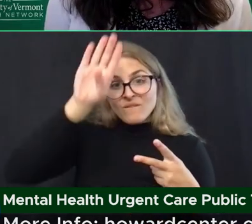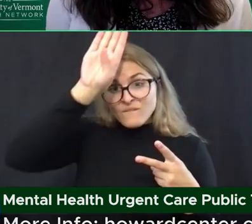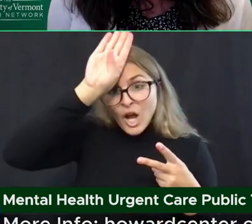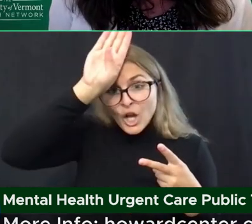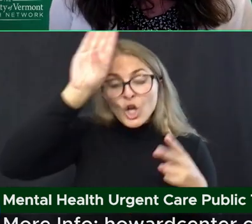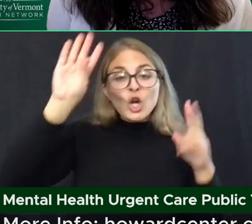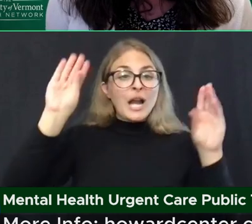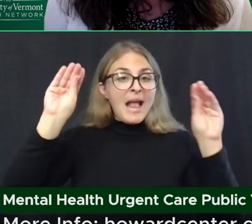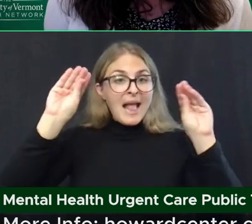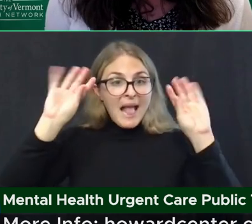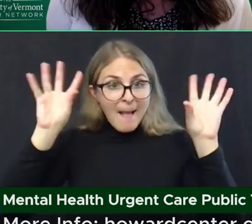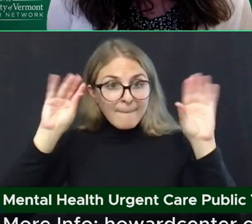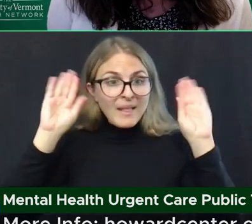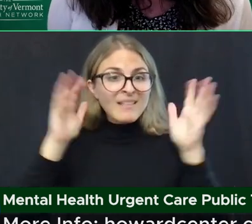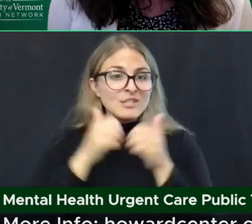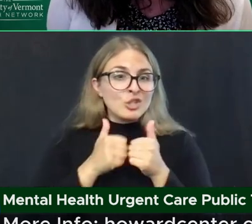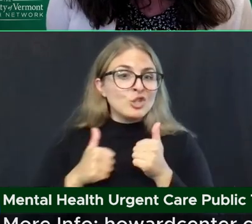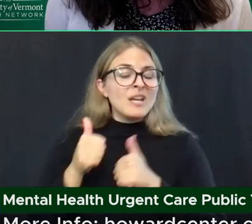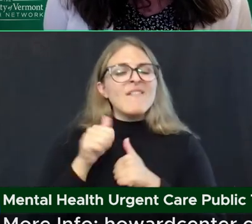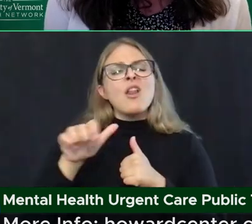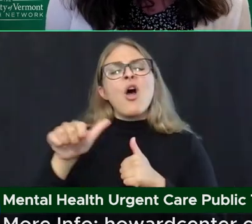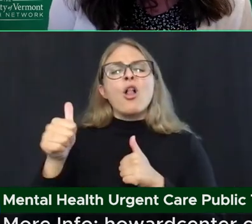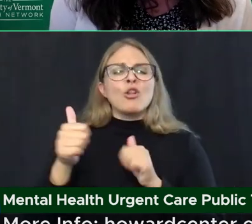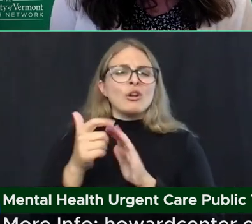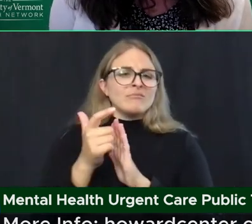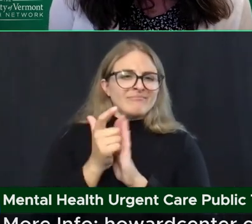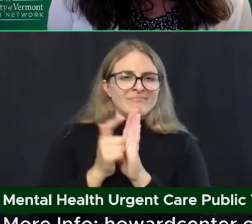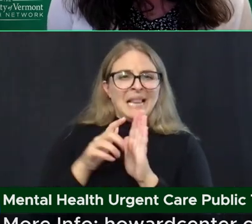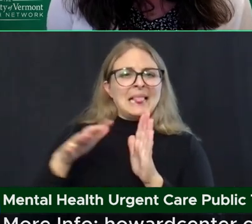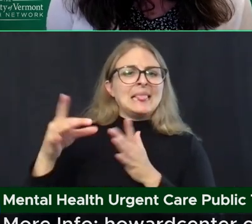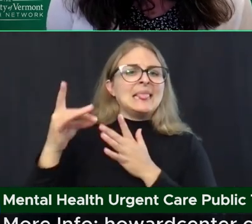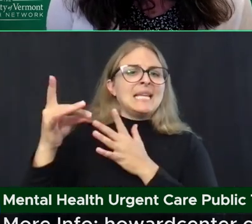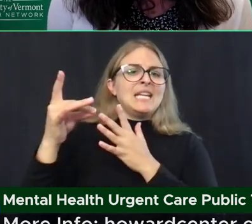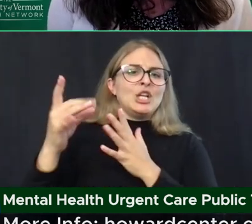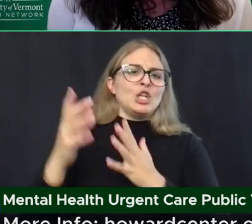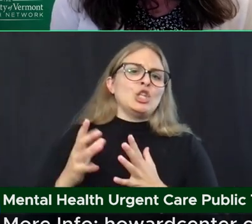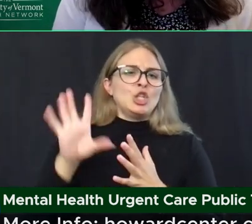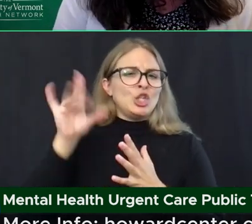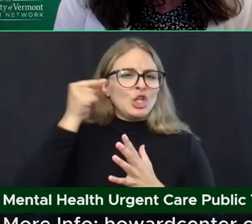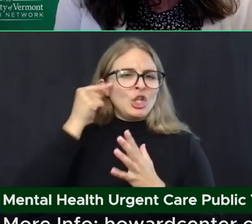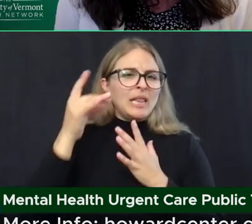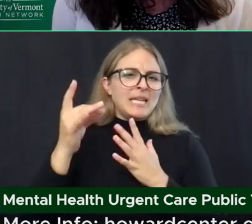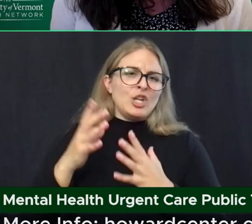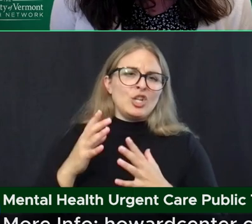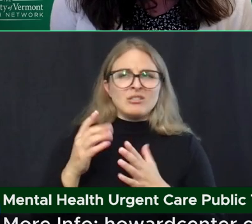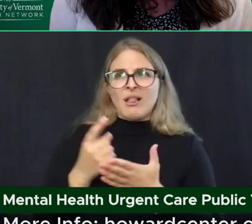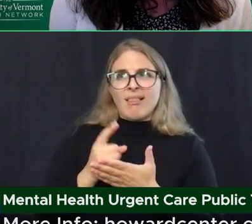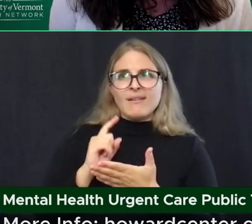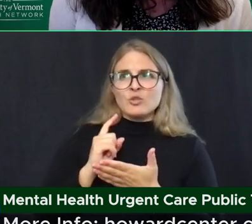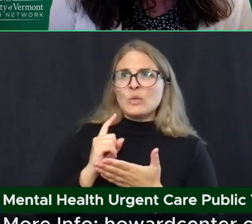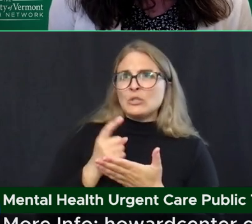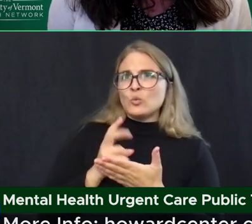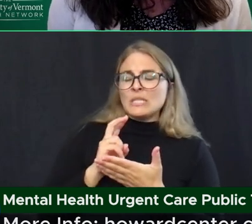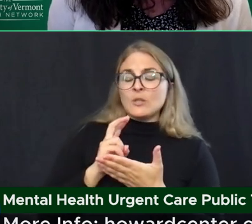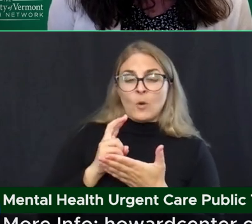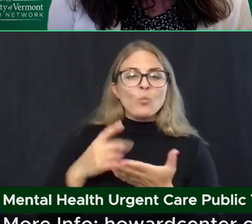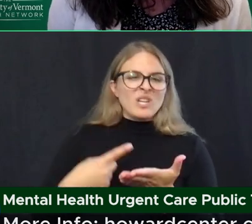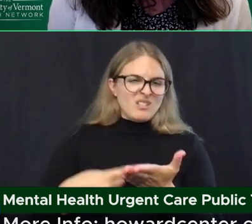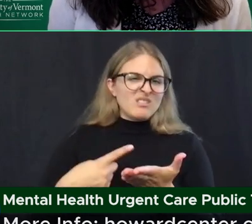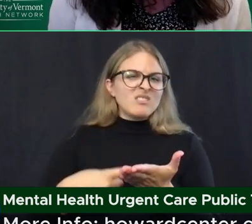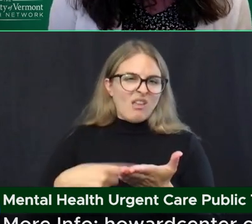municipal leaders about a week ago, week and a half ago, and we discussed some of these questions.